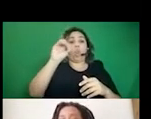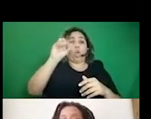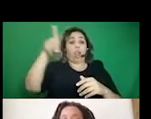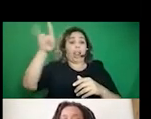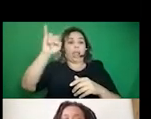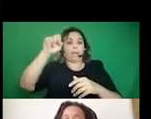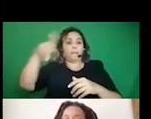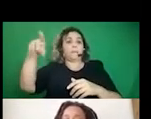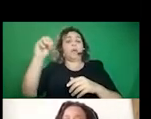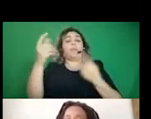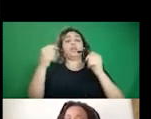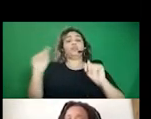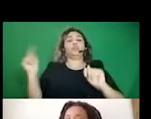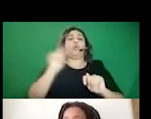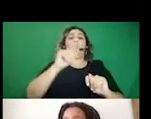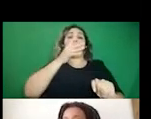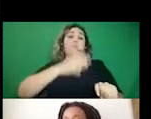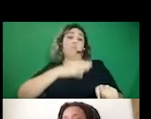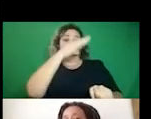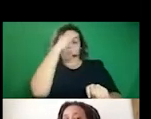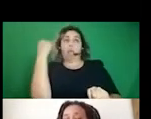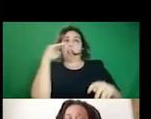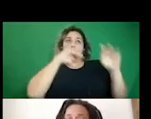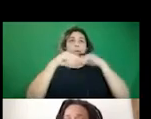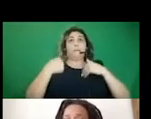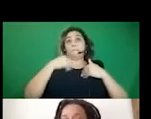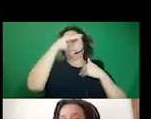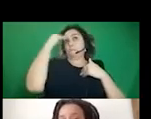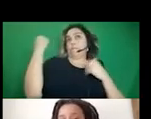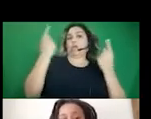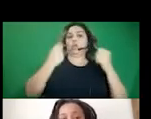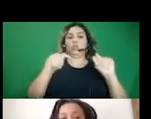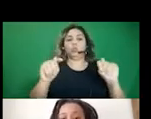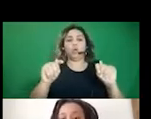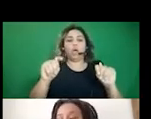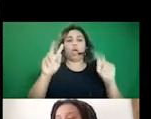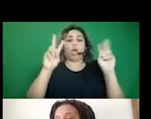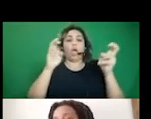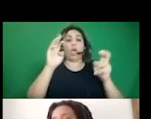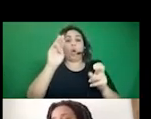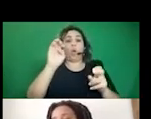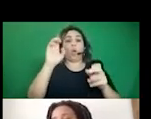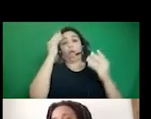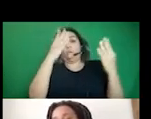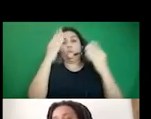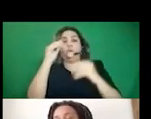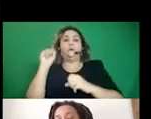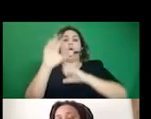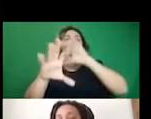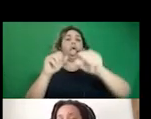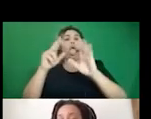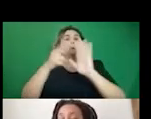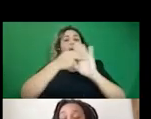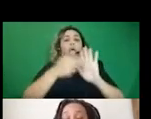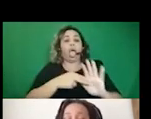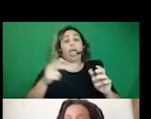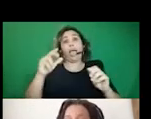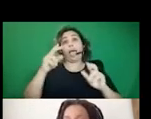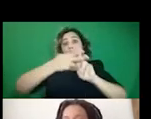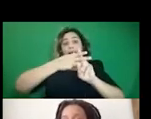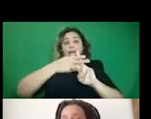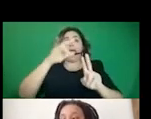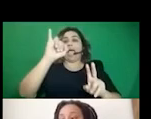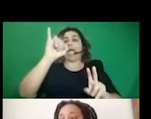impersonate black feminists online, use wedge issues and inflammatory slogans like hashtag in